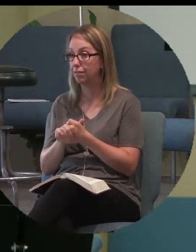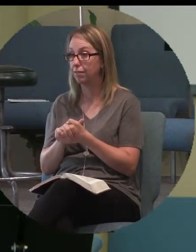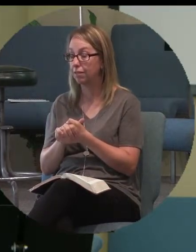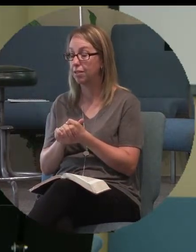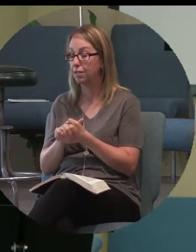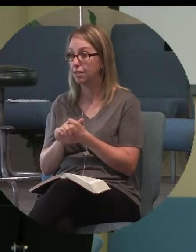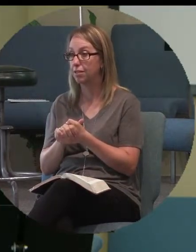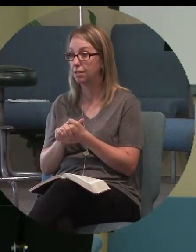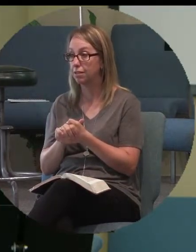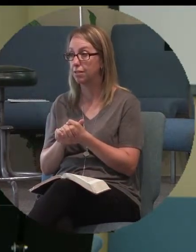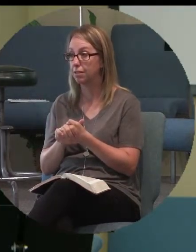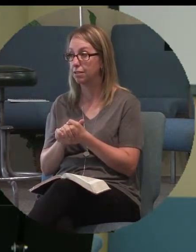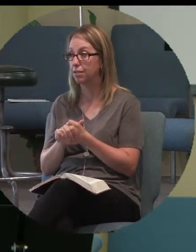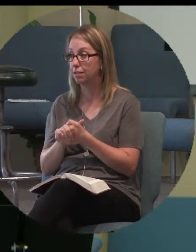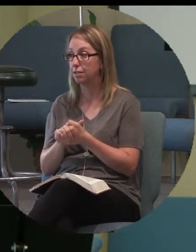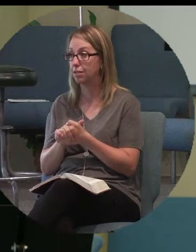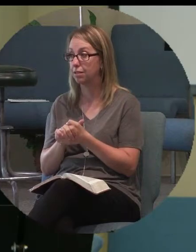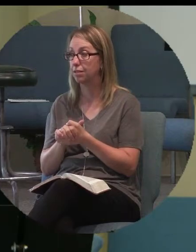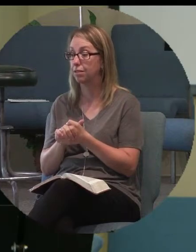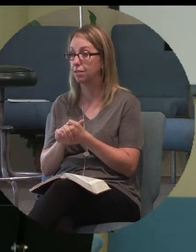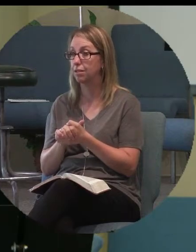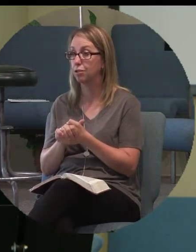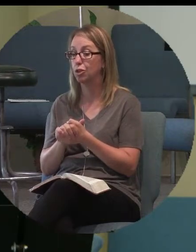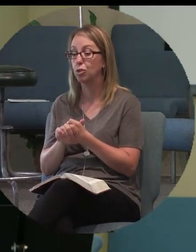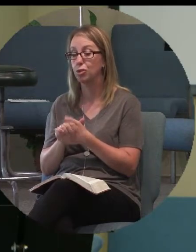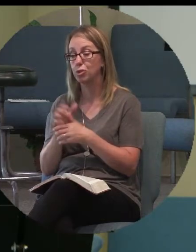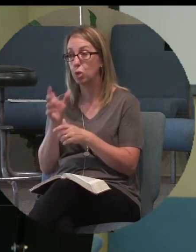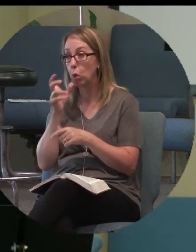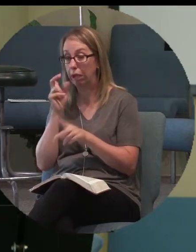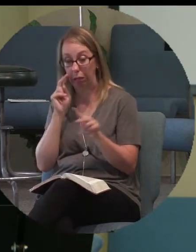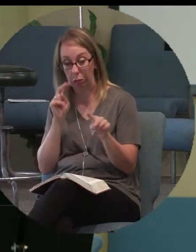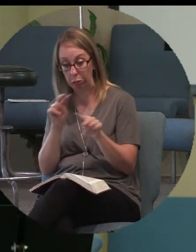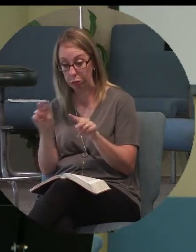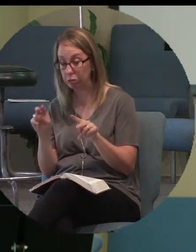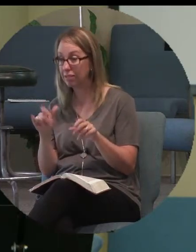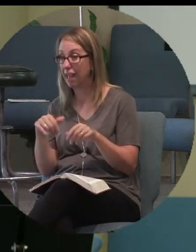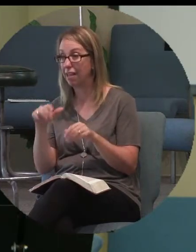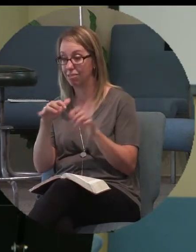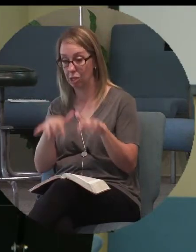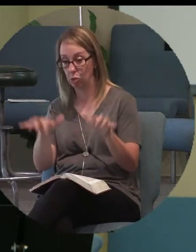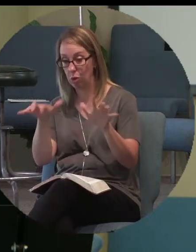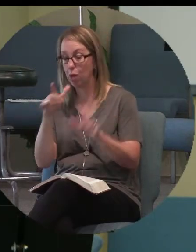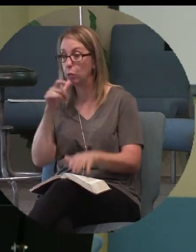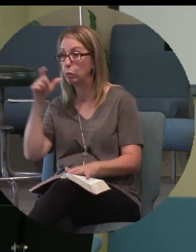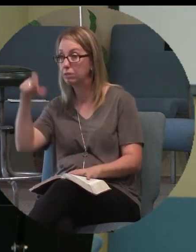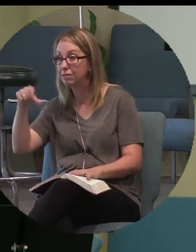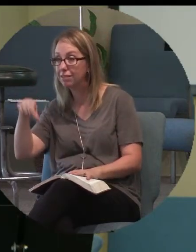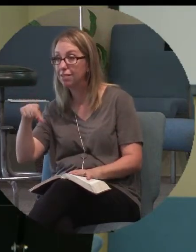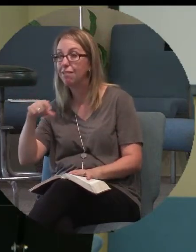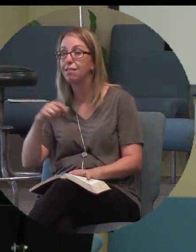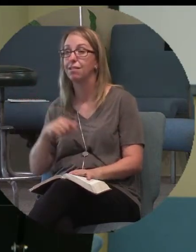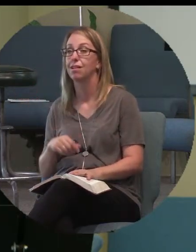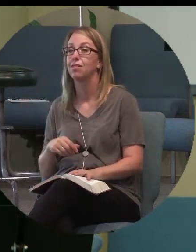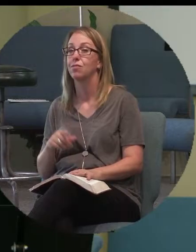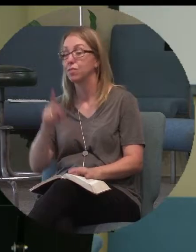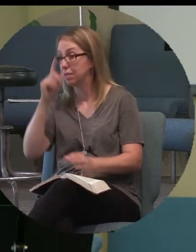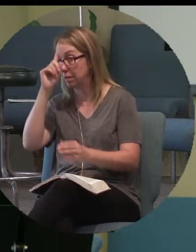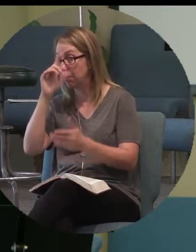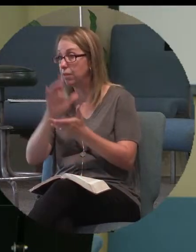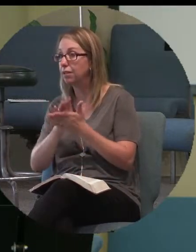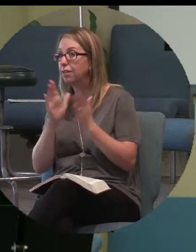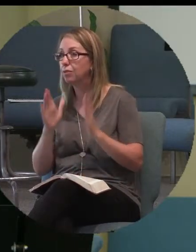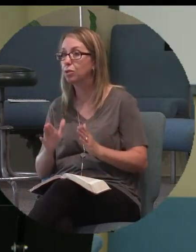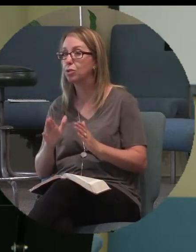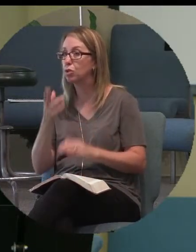And so he looks at the needy crowd, the needy unbelievers, the needy